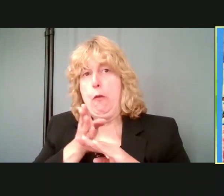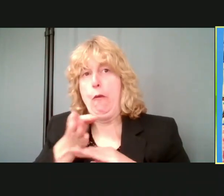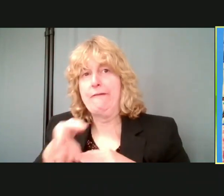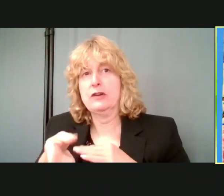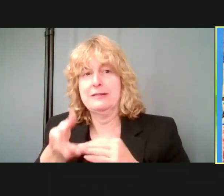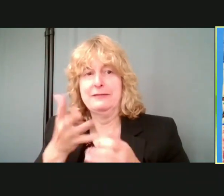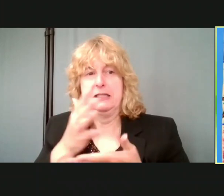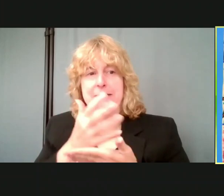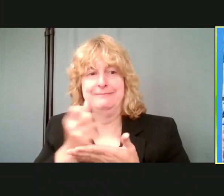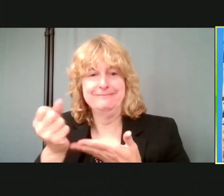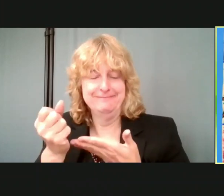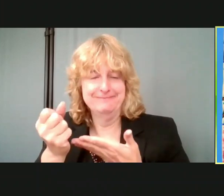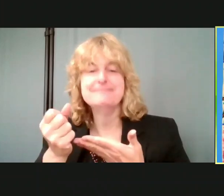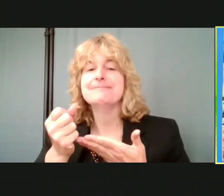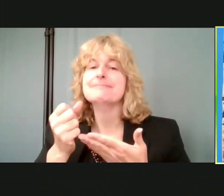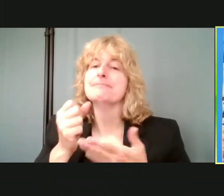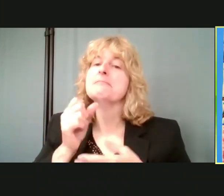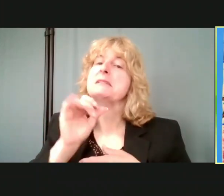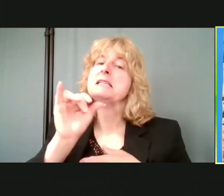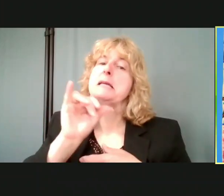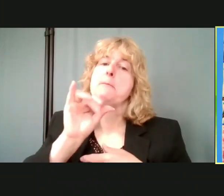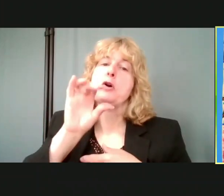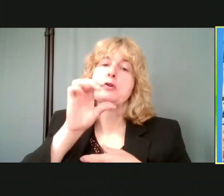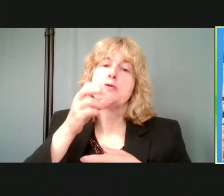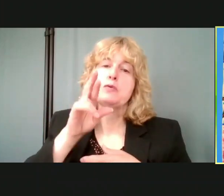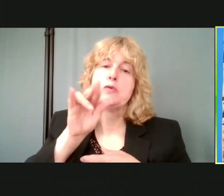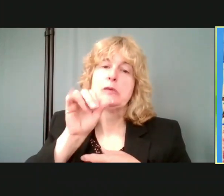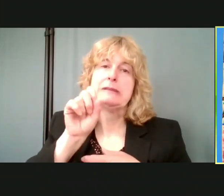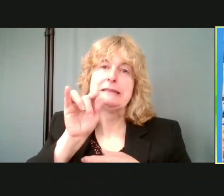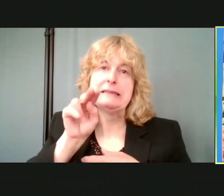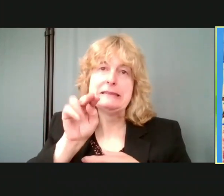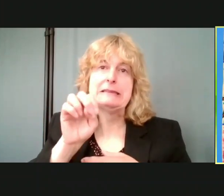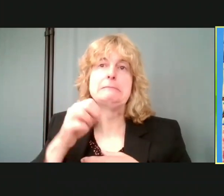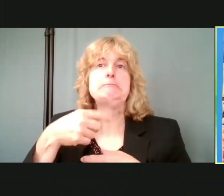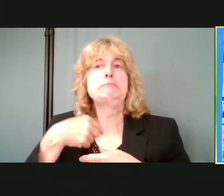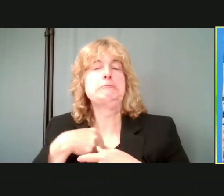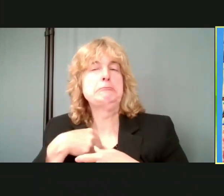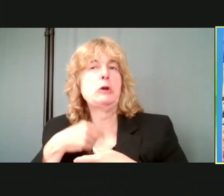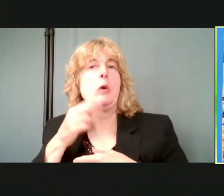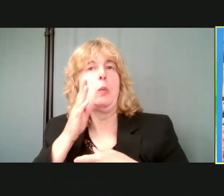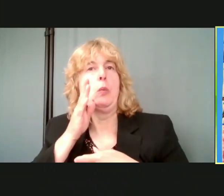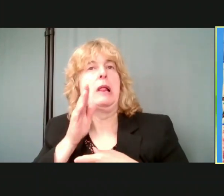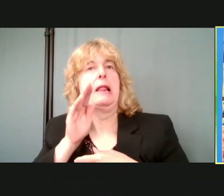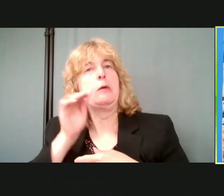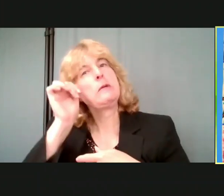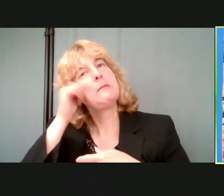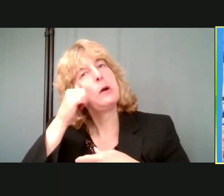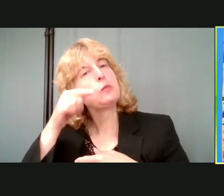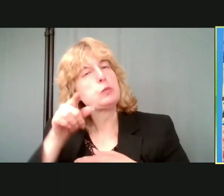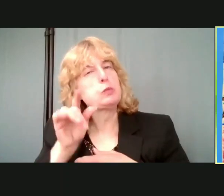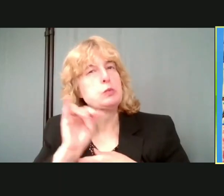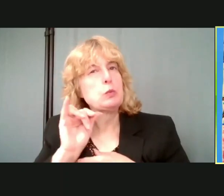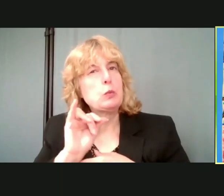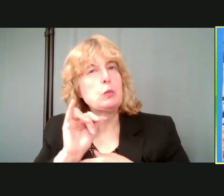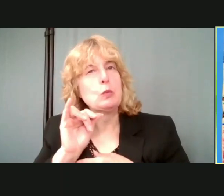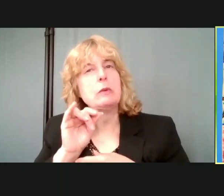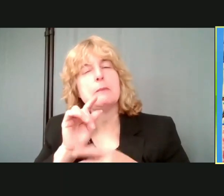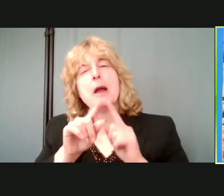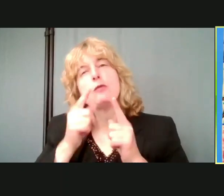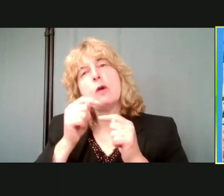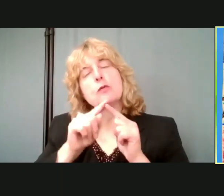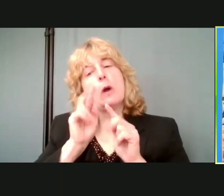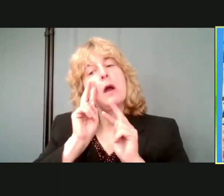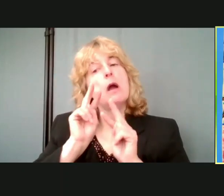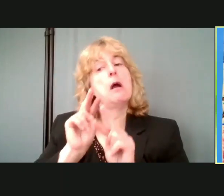token, Christine and I would probably give you a reminder. But please keep your eye on the chat while you're speaking.